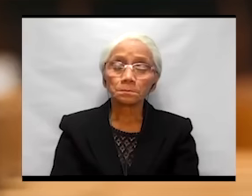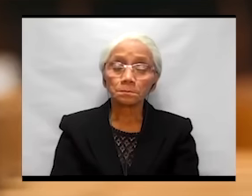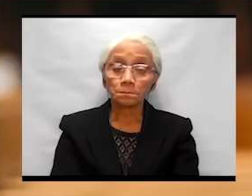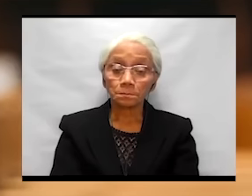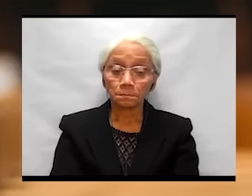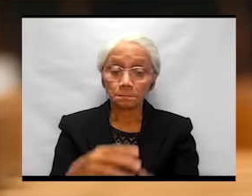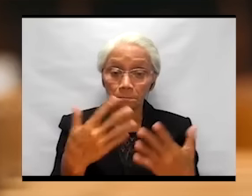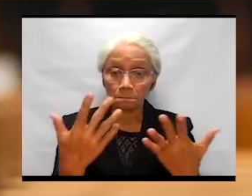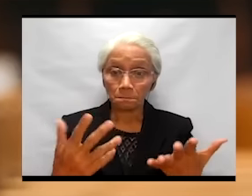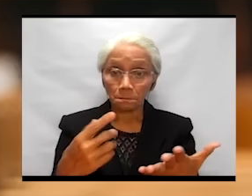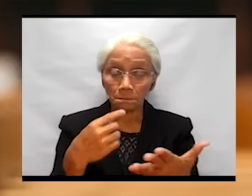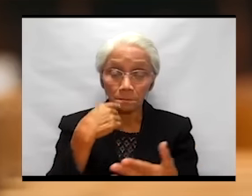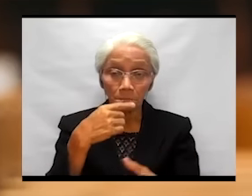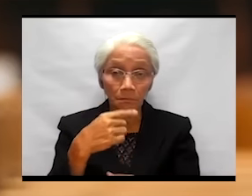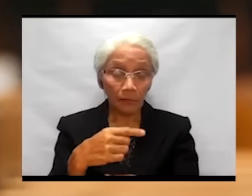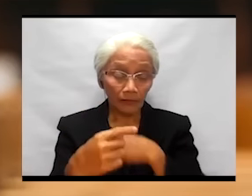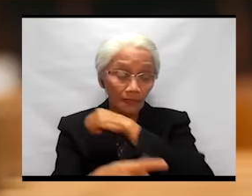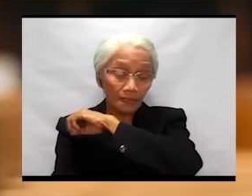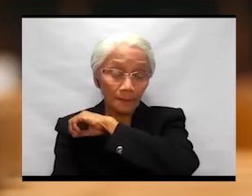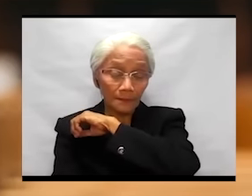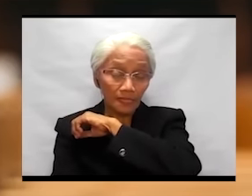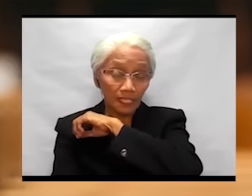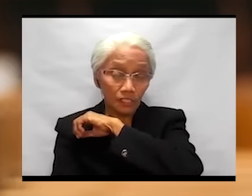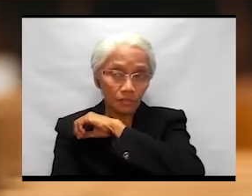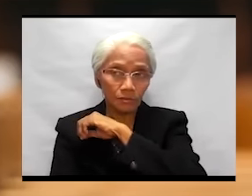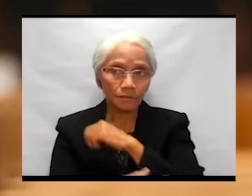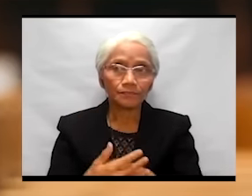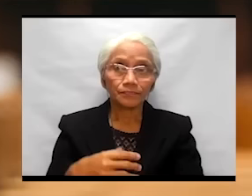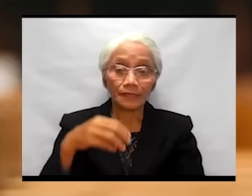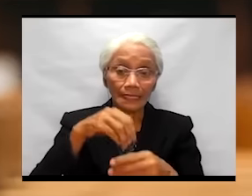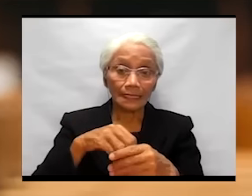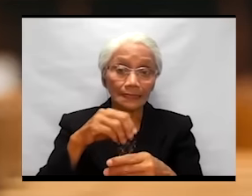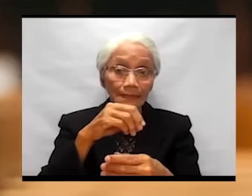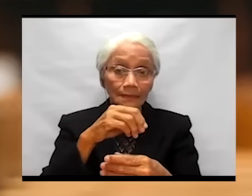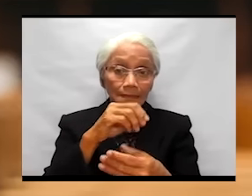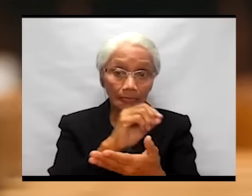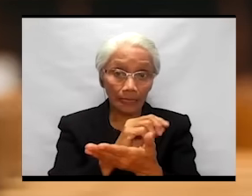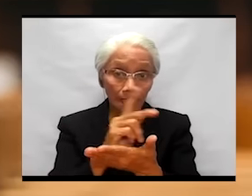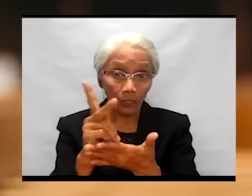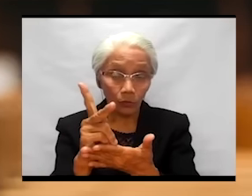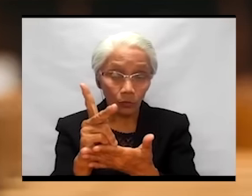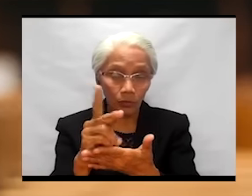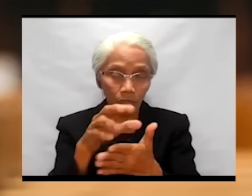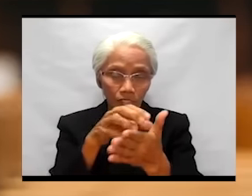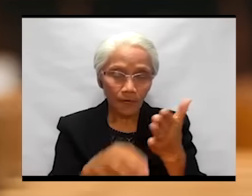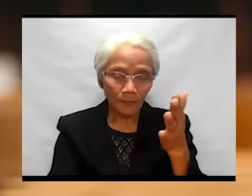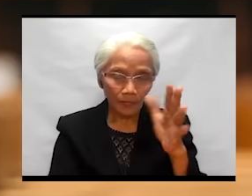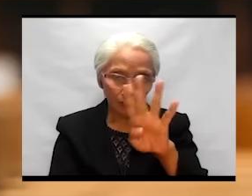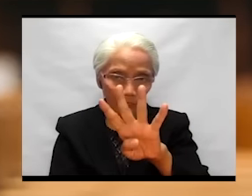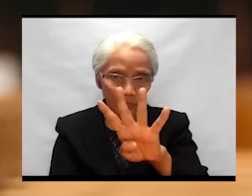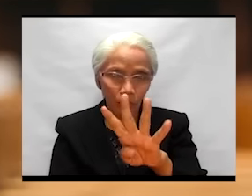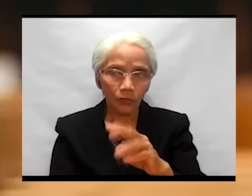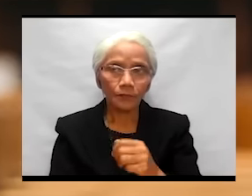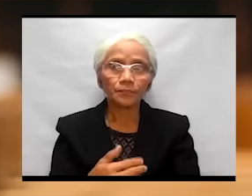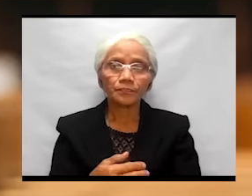According to the version of the temptations in St. Luke, chapter 4,